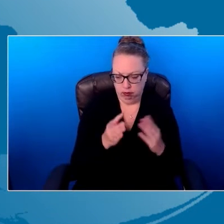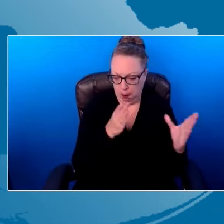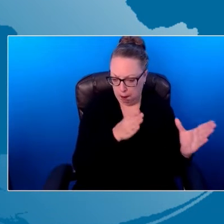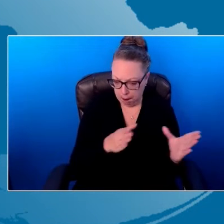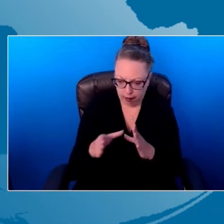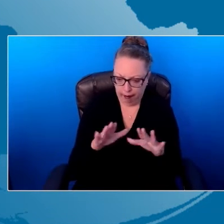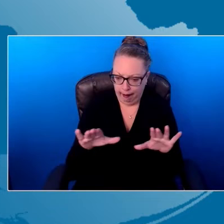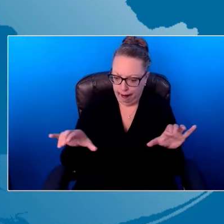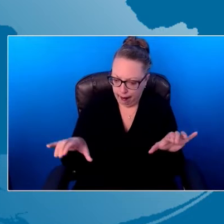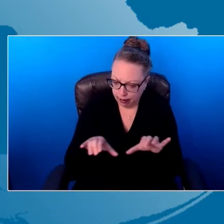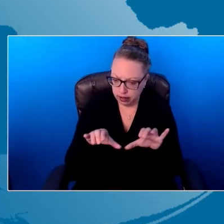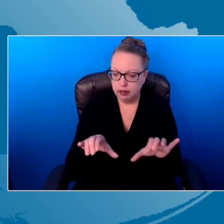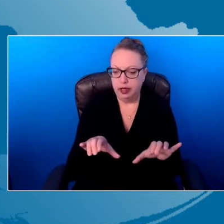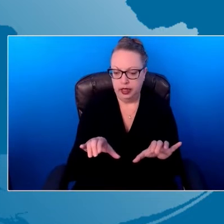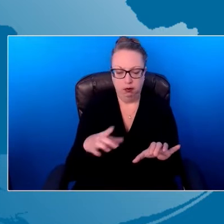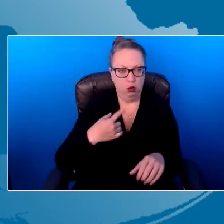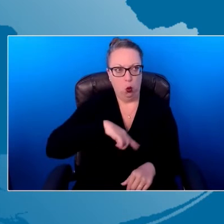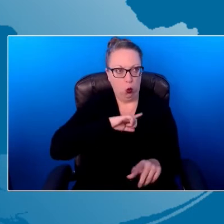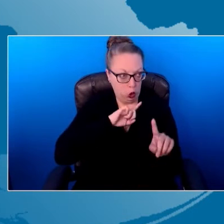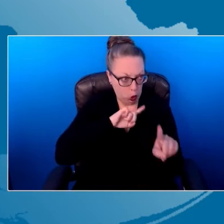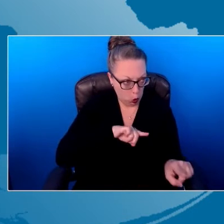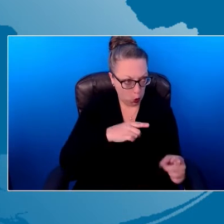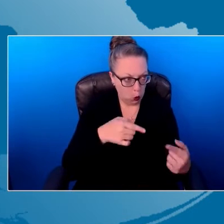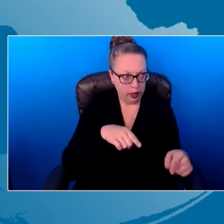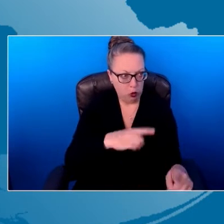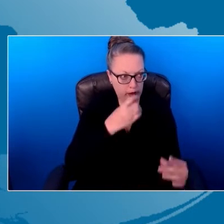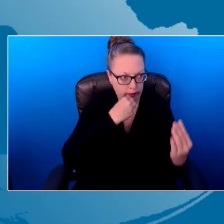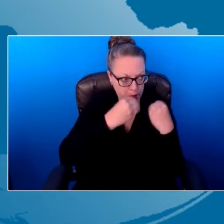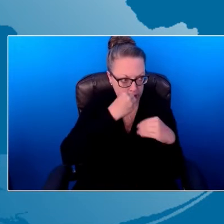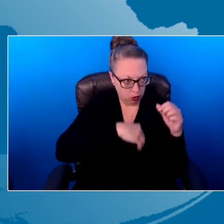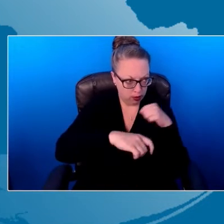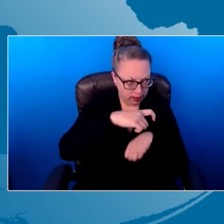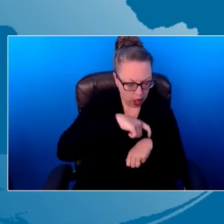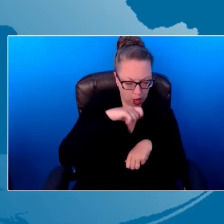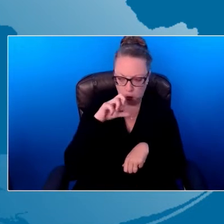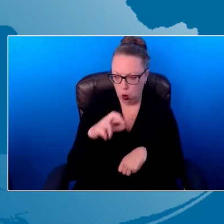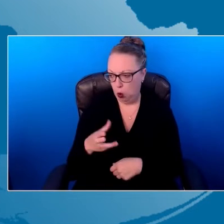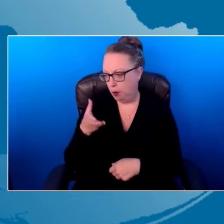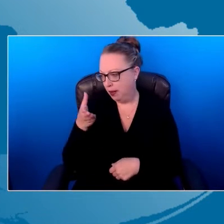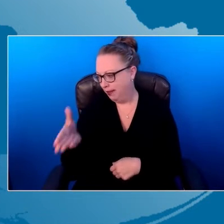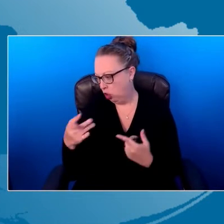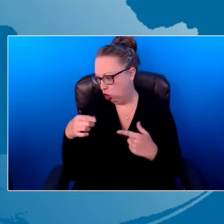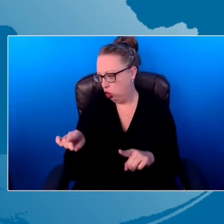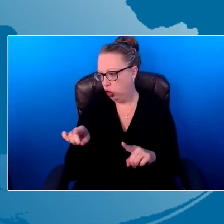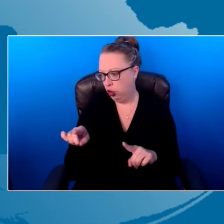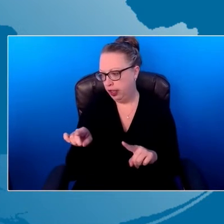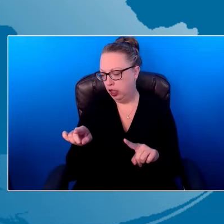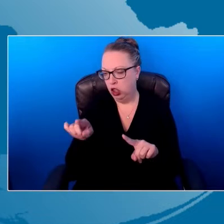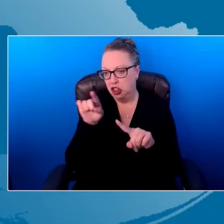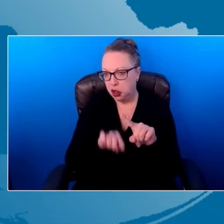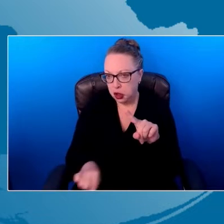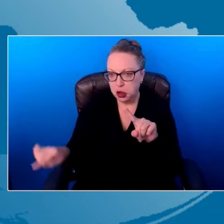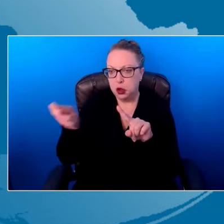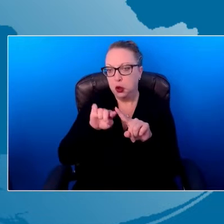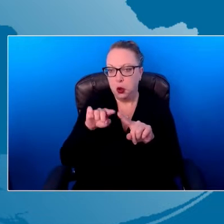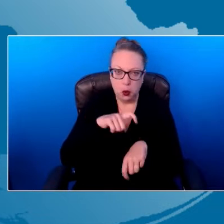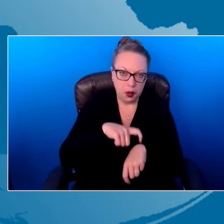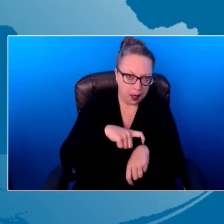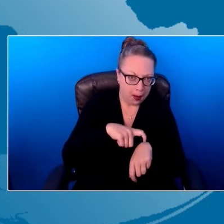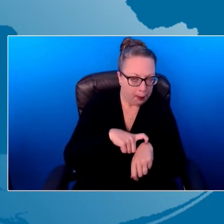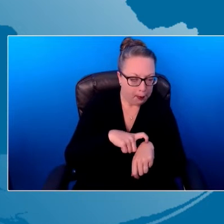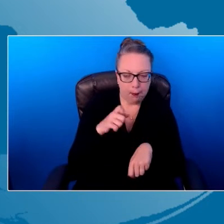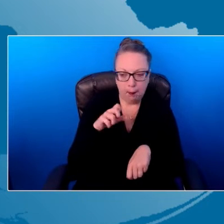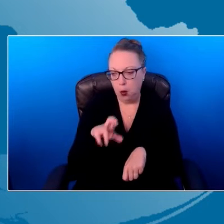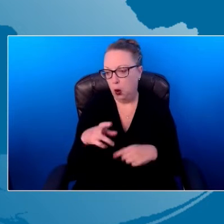So we're going at meal time, or we're going to be at the child care program during circle time, or during their transition time, or